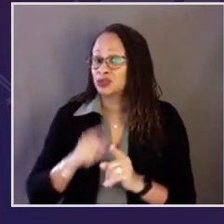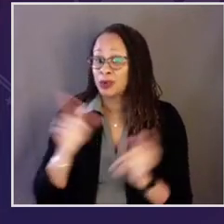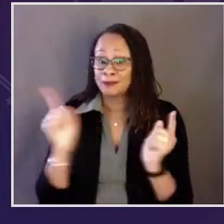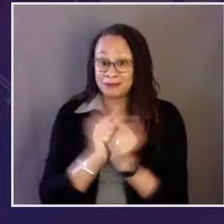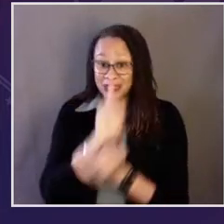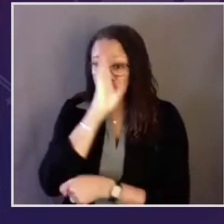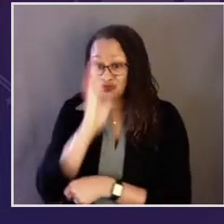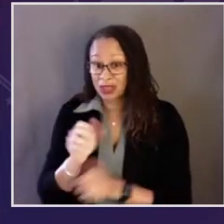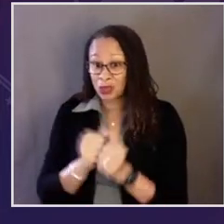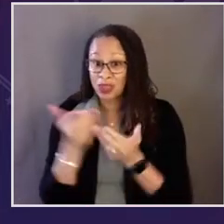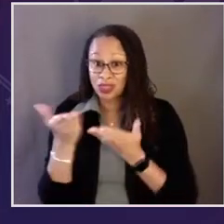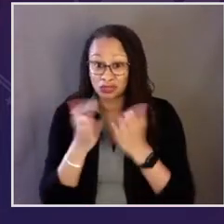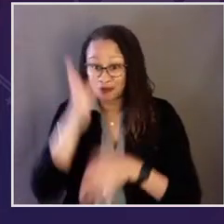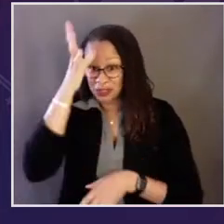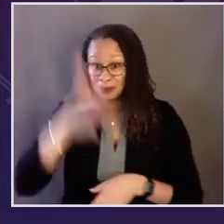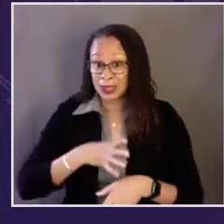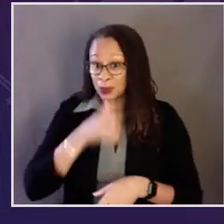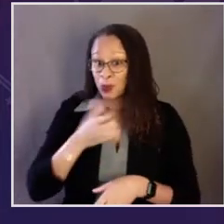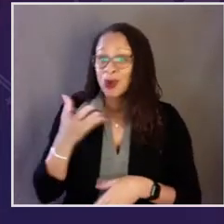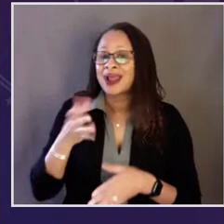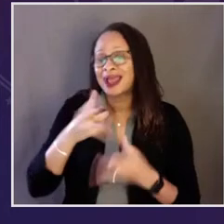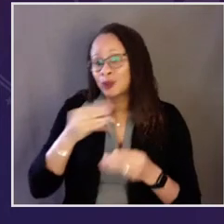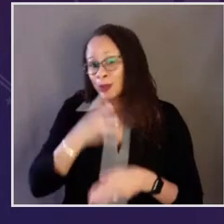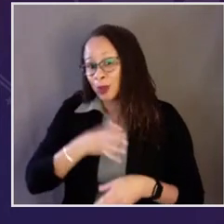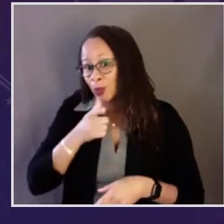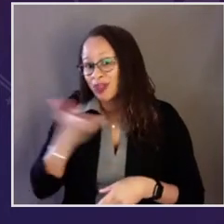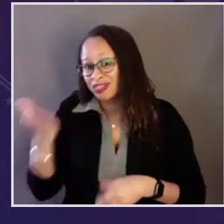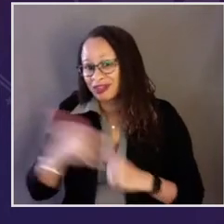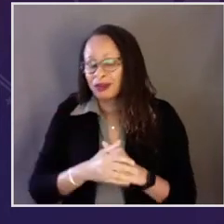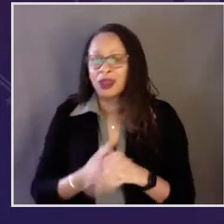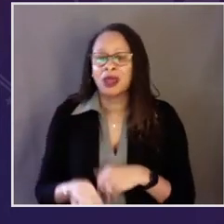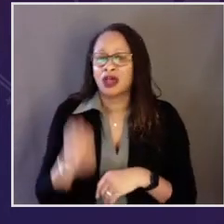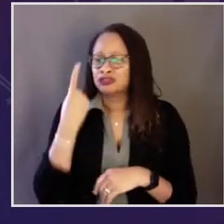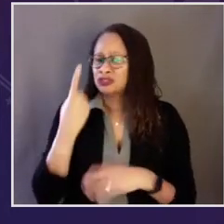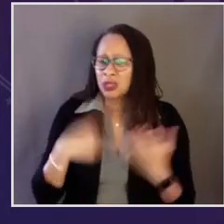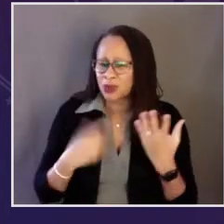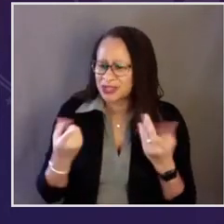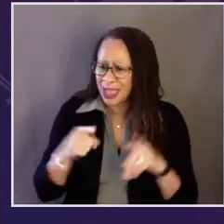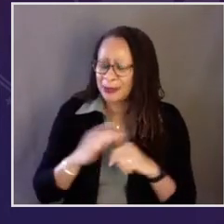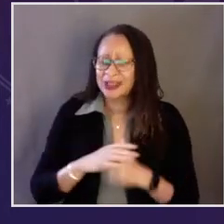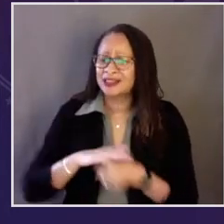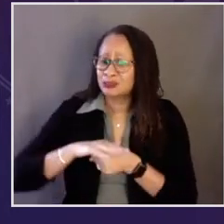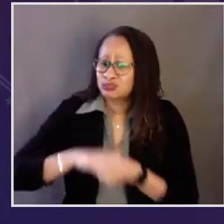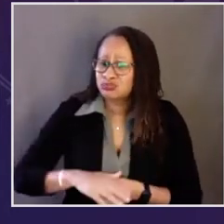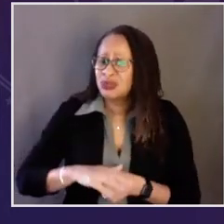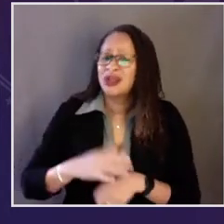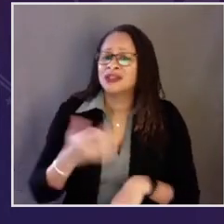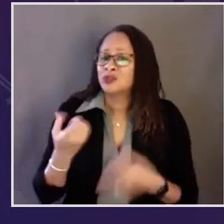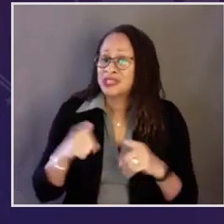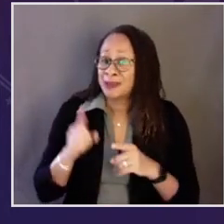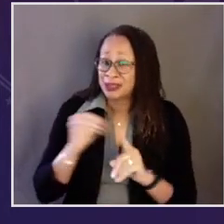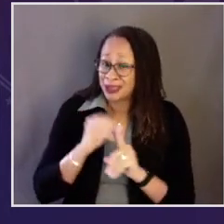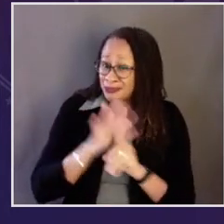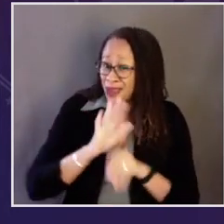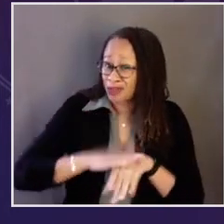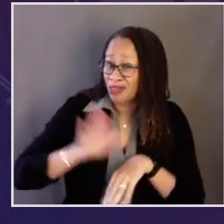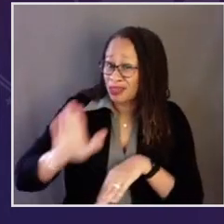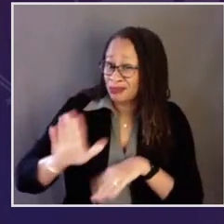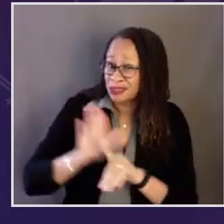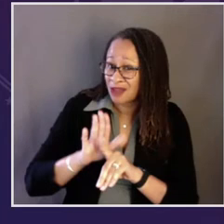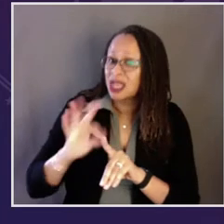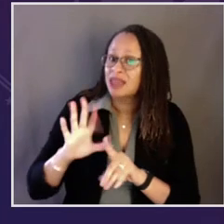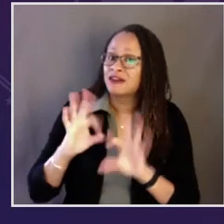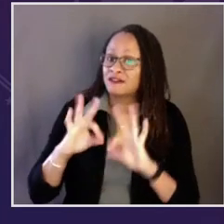to meet directly with our service members to see what they were going through, to understand the strain